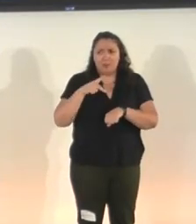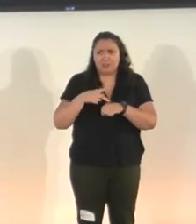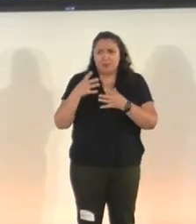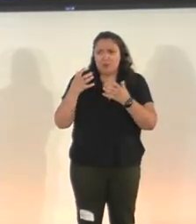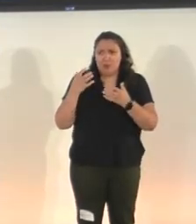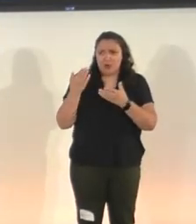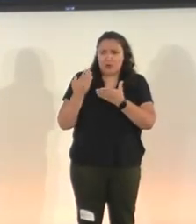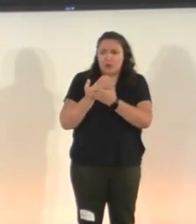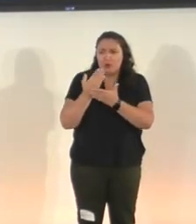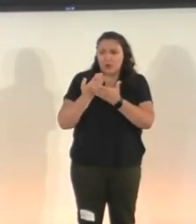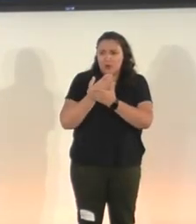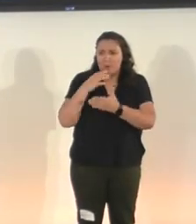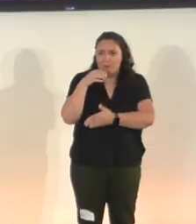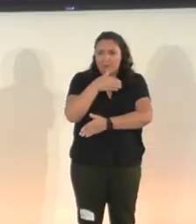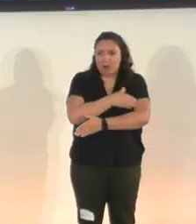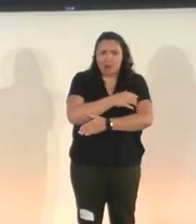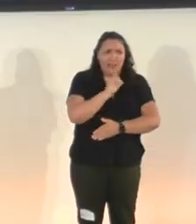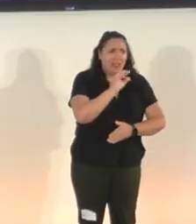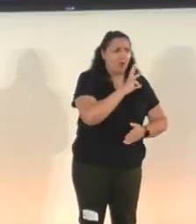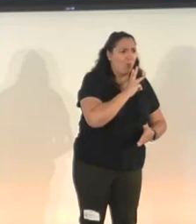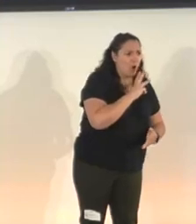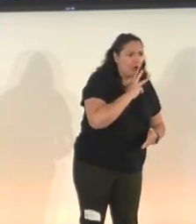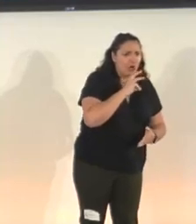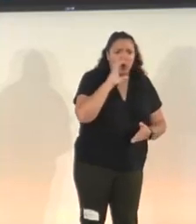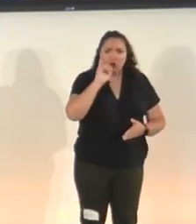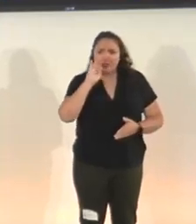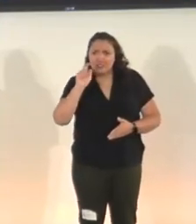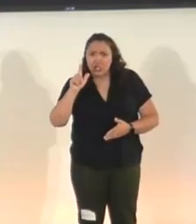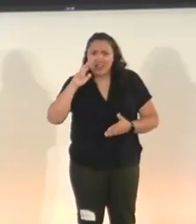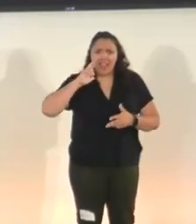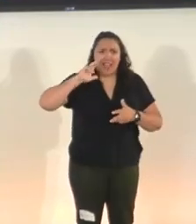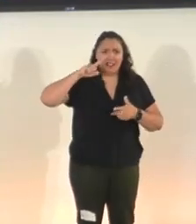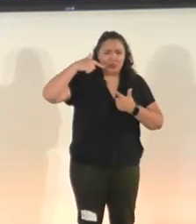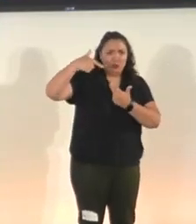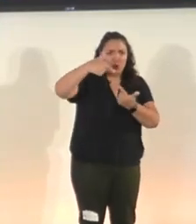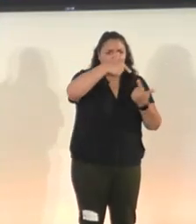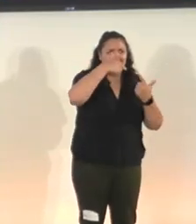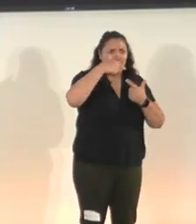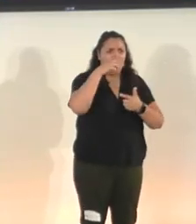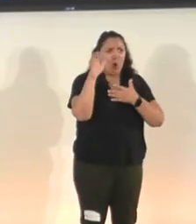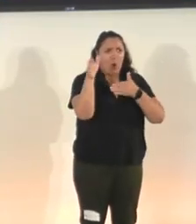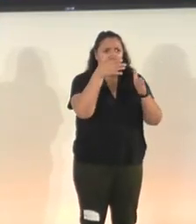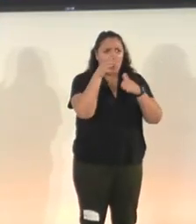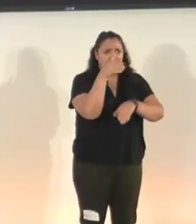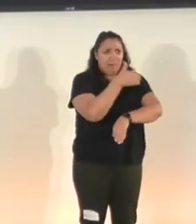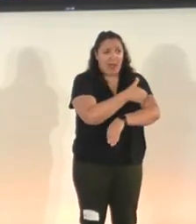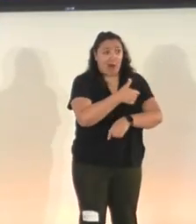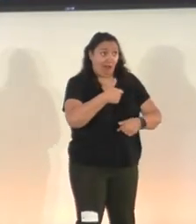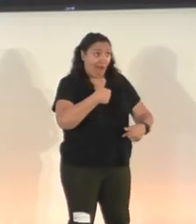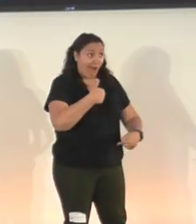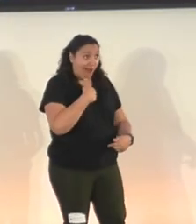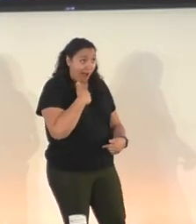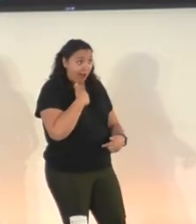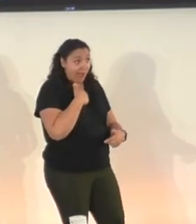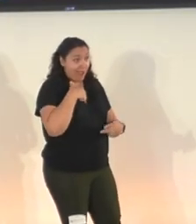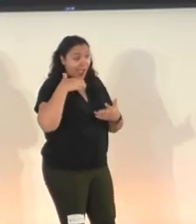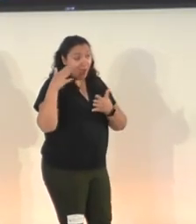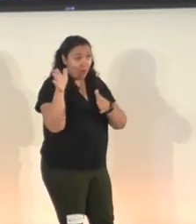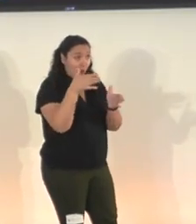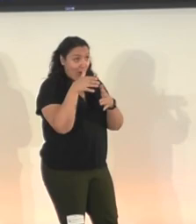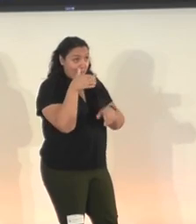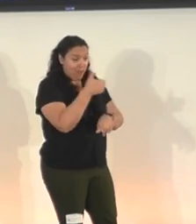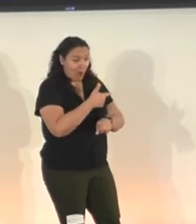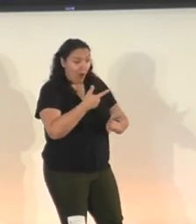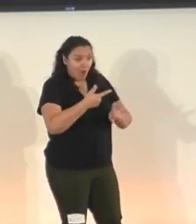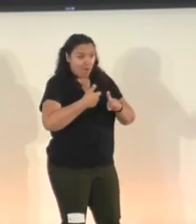And crystals. And tornado wind power? Heh. I have, uh, wind power. From my butt. Anyway. The